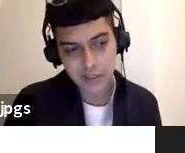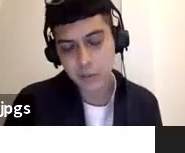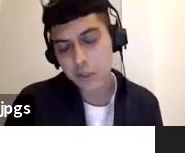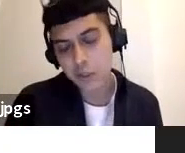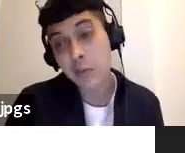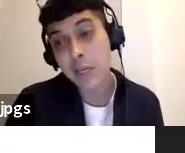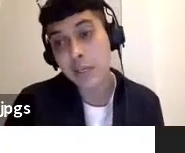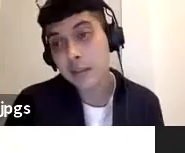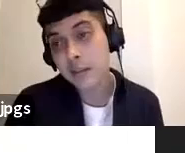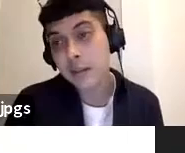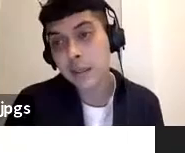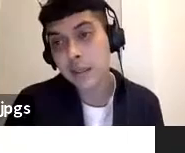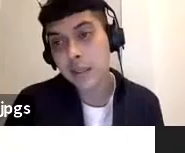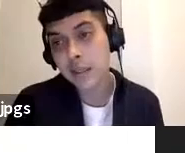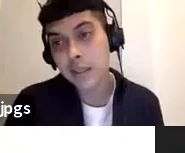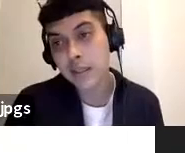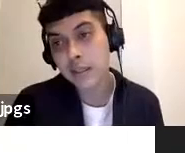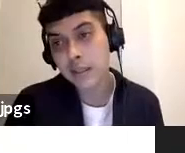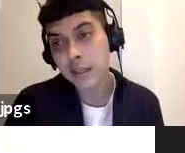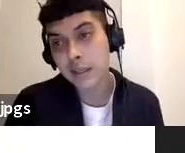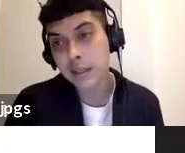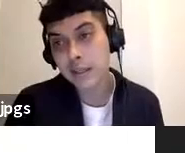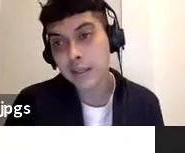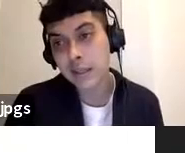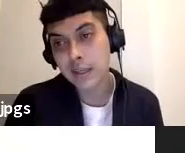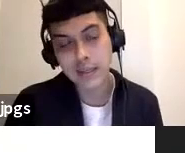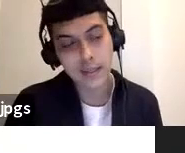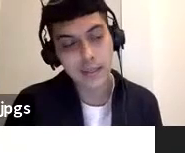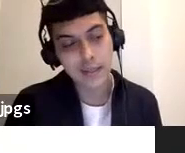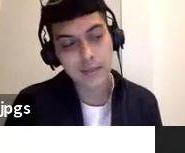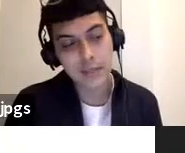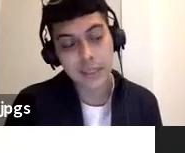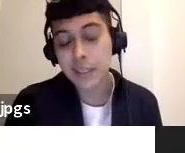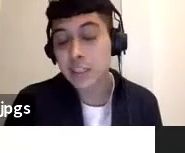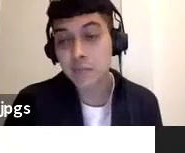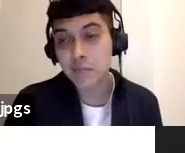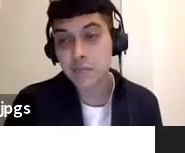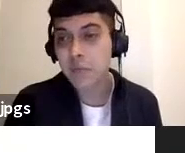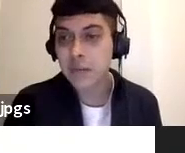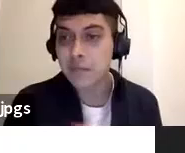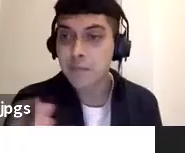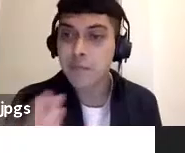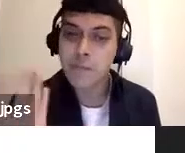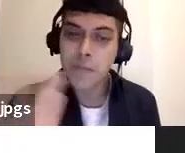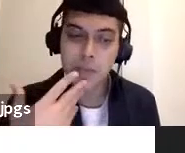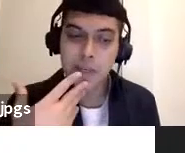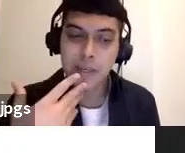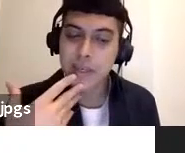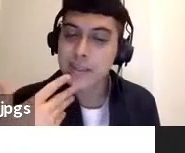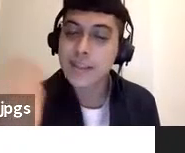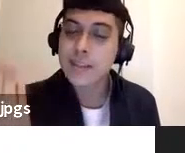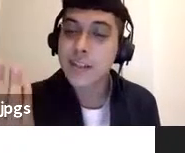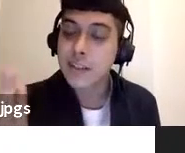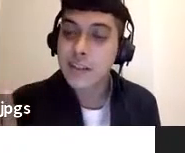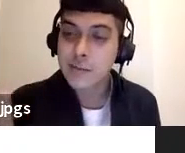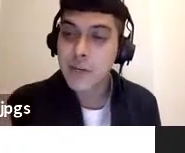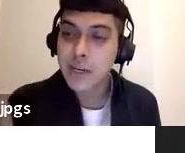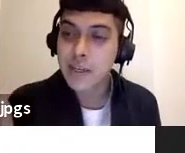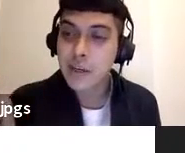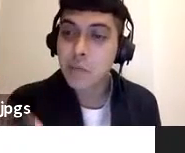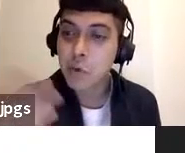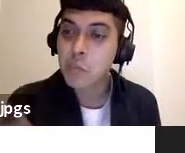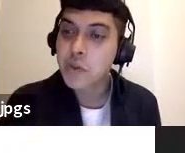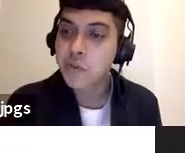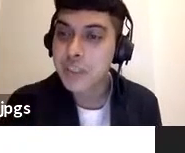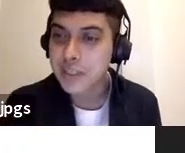this word saberes uh that uh in english maybe isn't there and that's